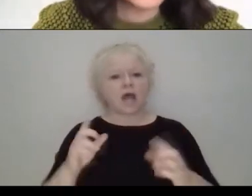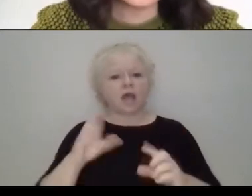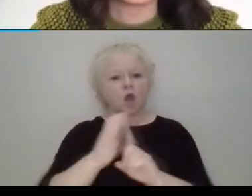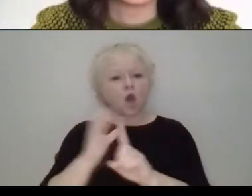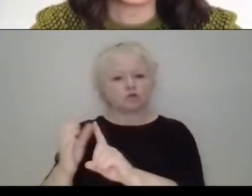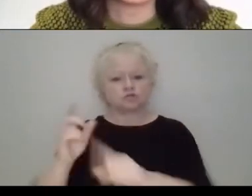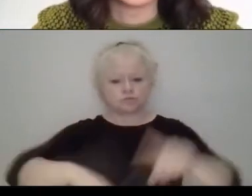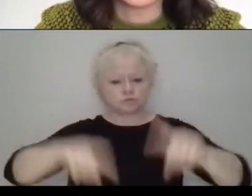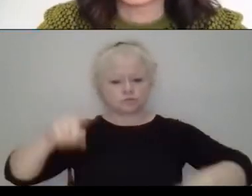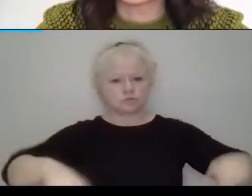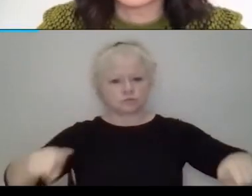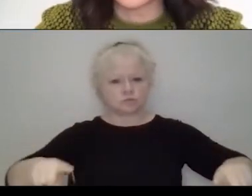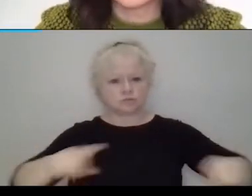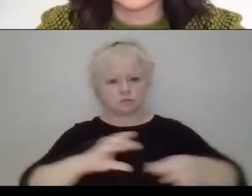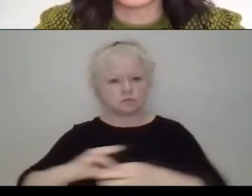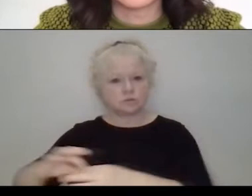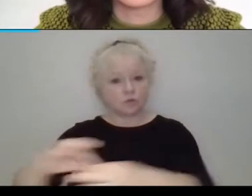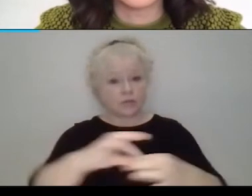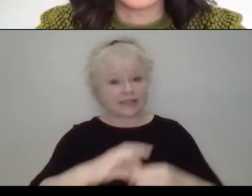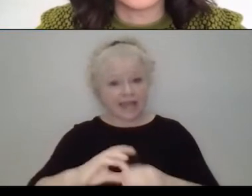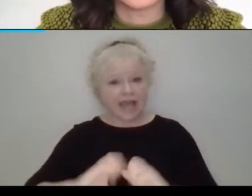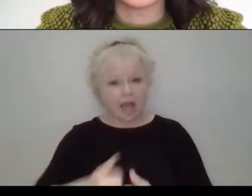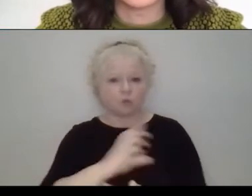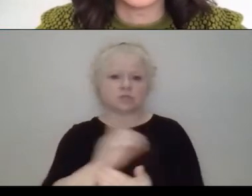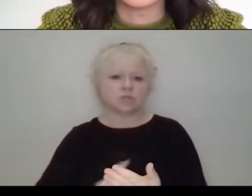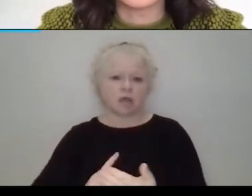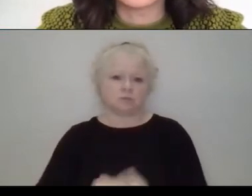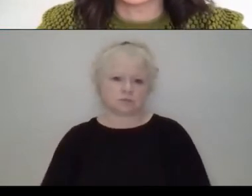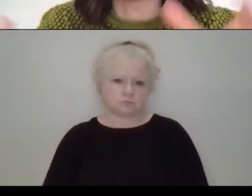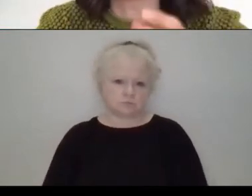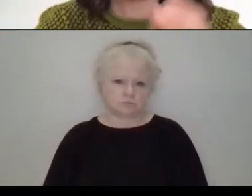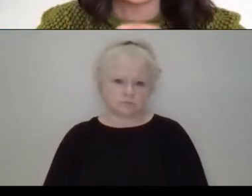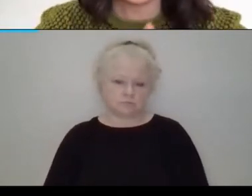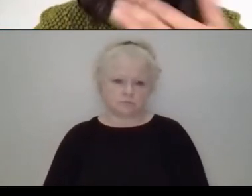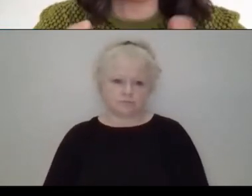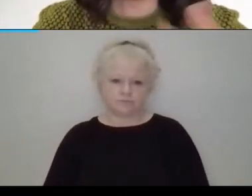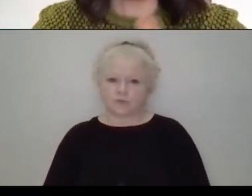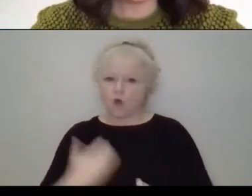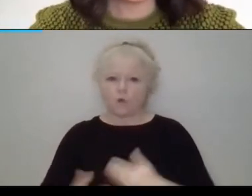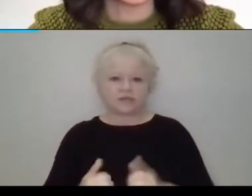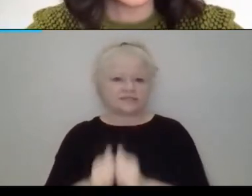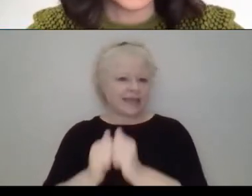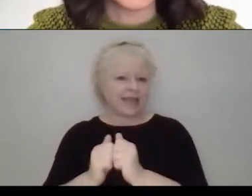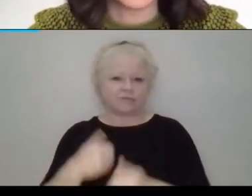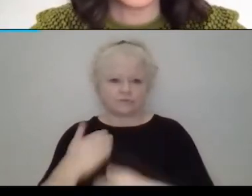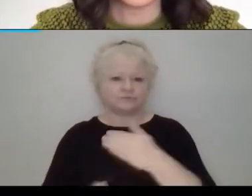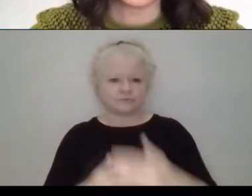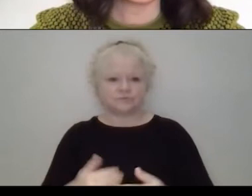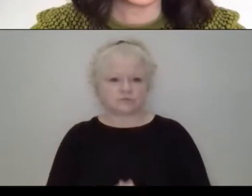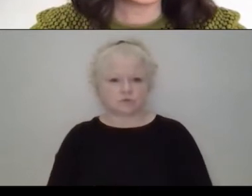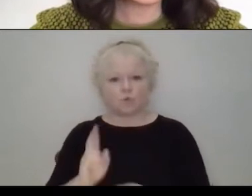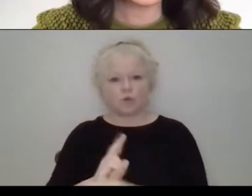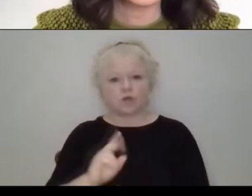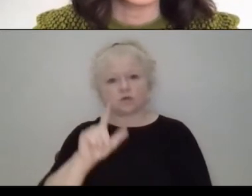work together is related by design. I mean, something that always take us together is the possibility to create by using